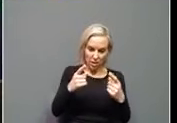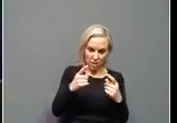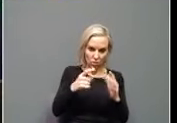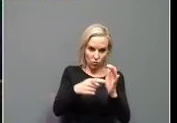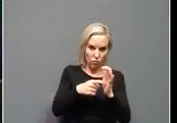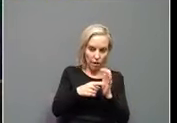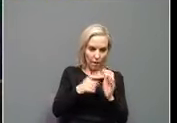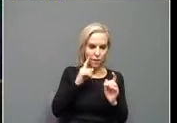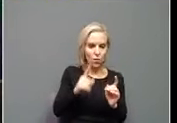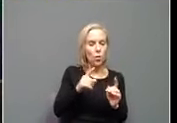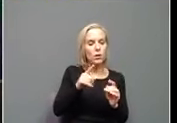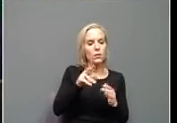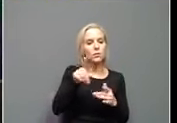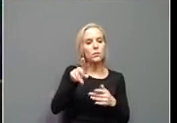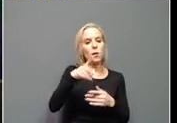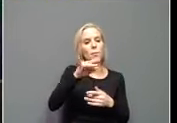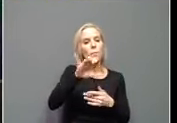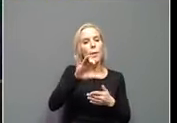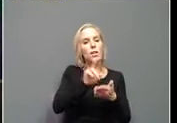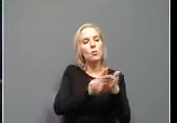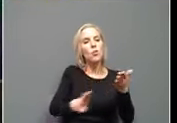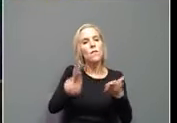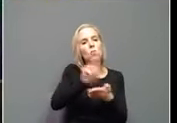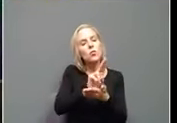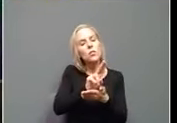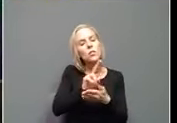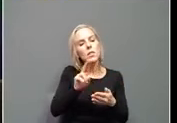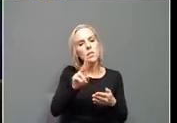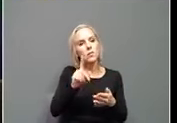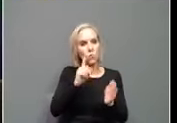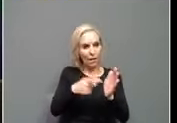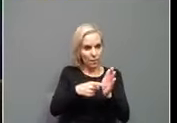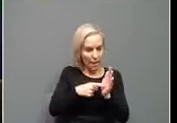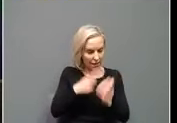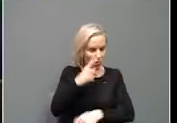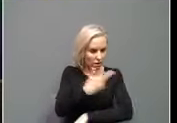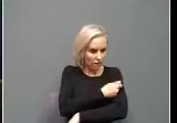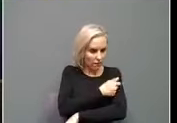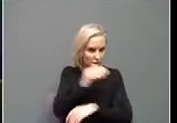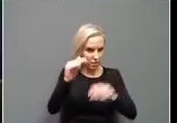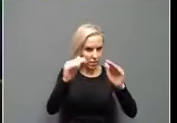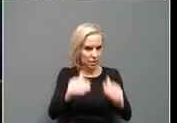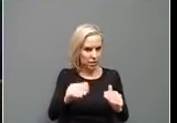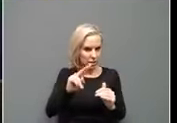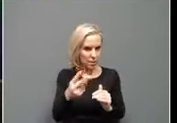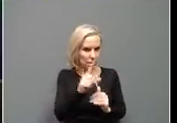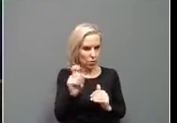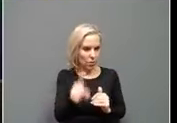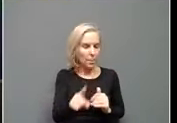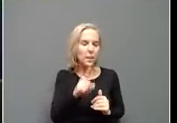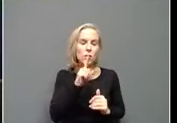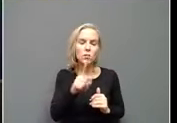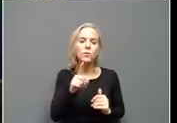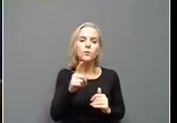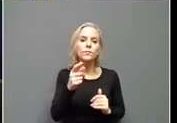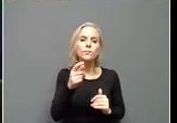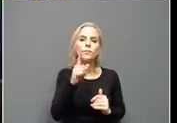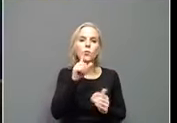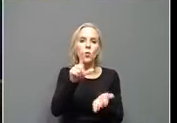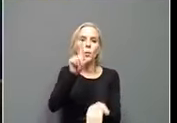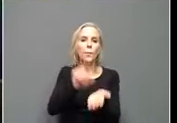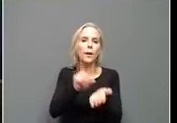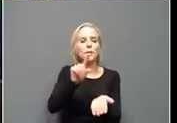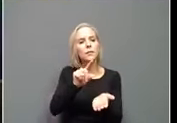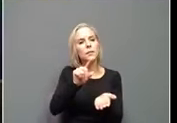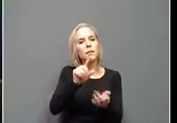universities. And then for a second question, uh, are there any plans to publish cases and deaths, uh, by